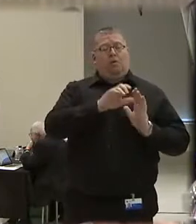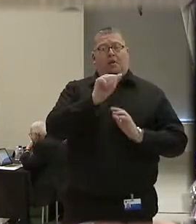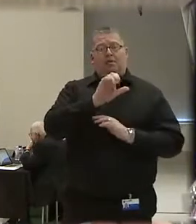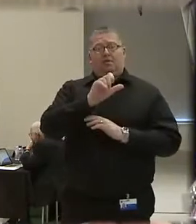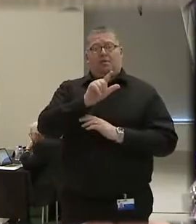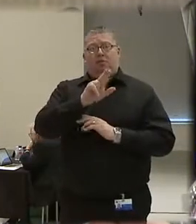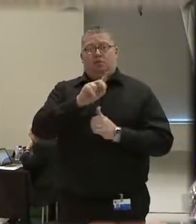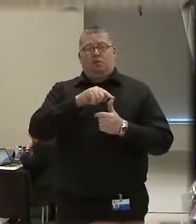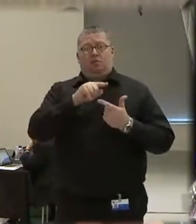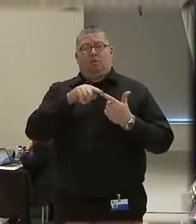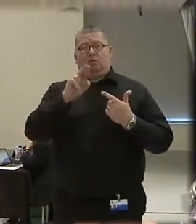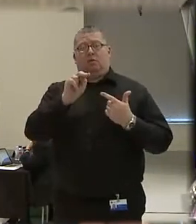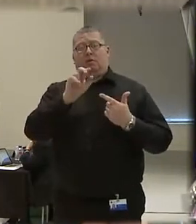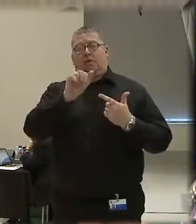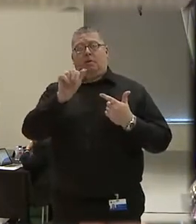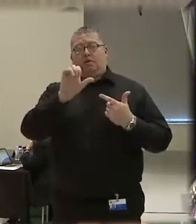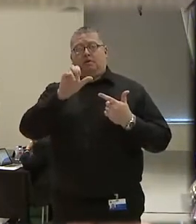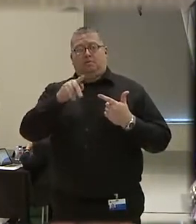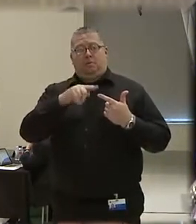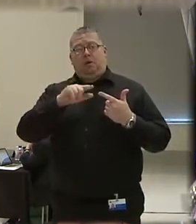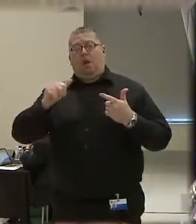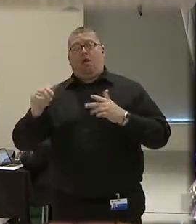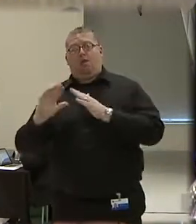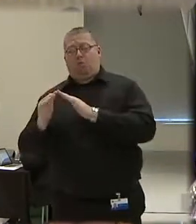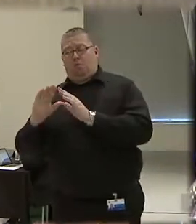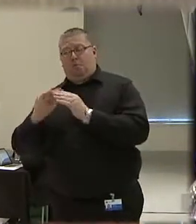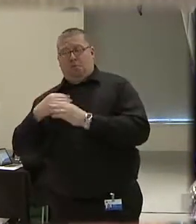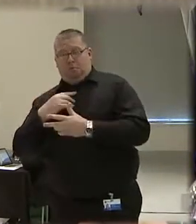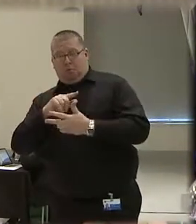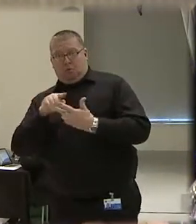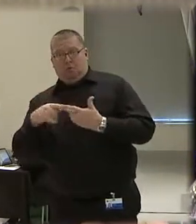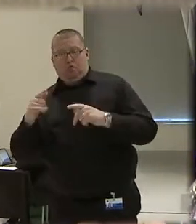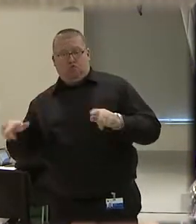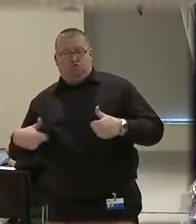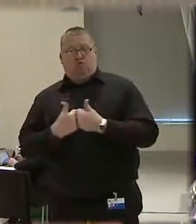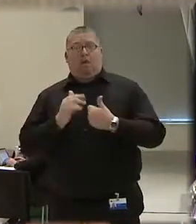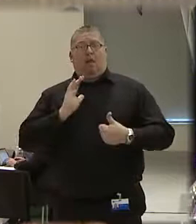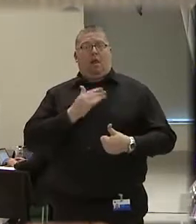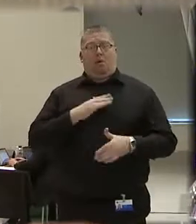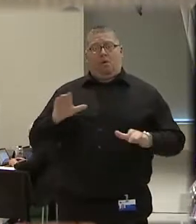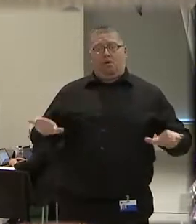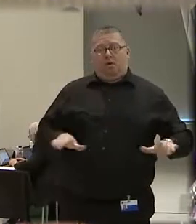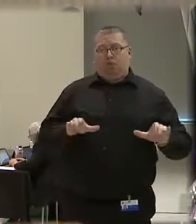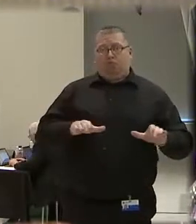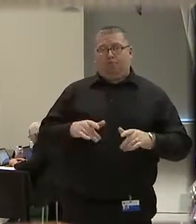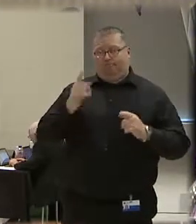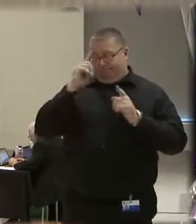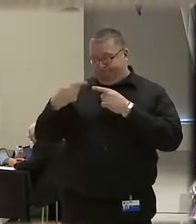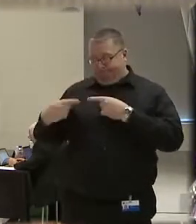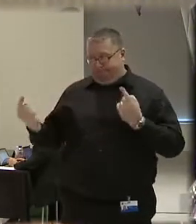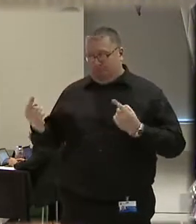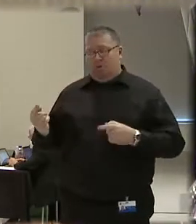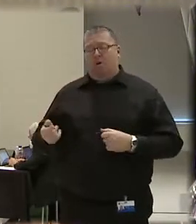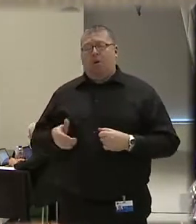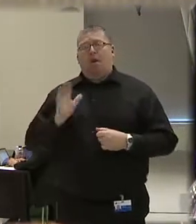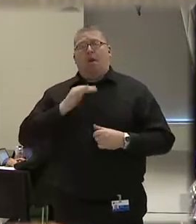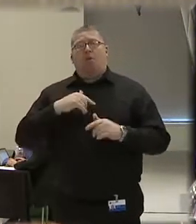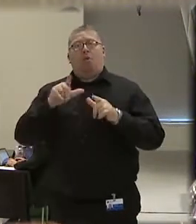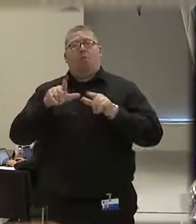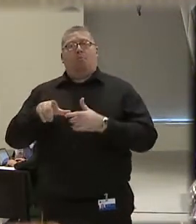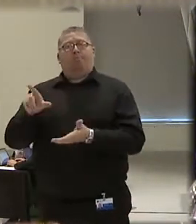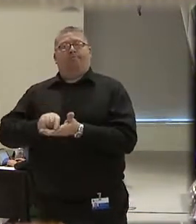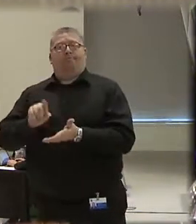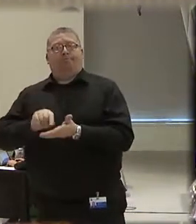NAACP, as well as other community members, began to challenge our actions. Furthermore, our local newspaper